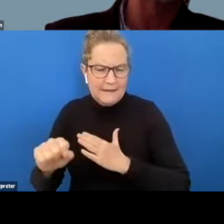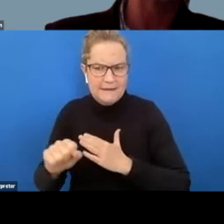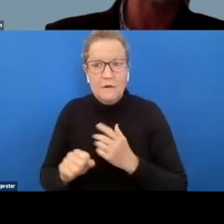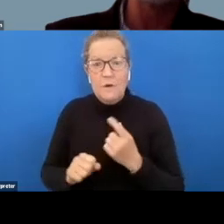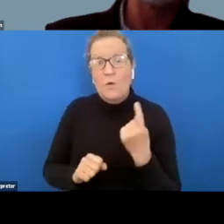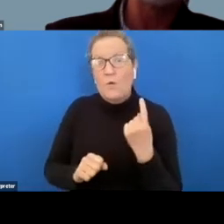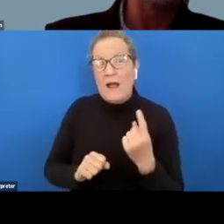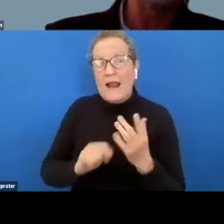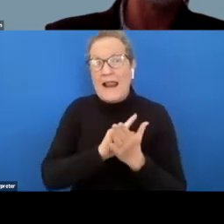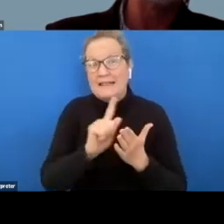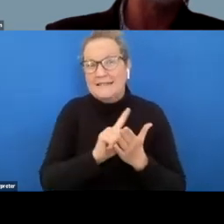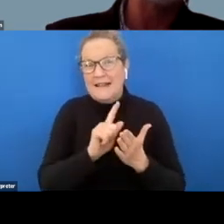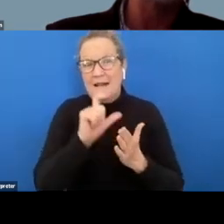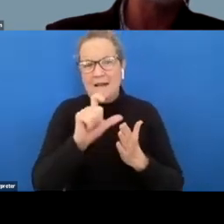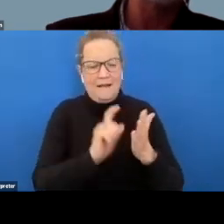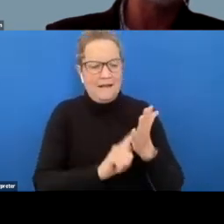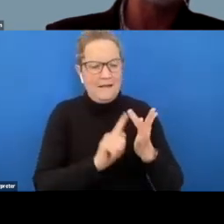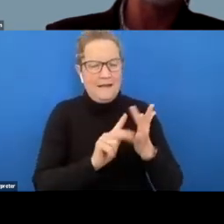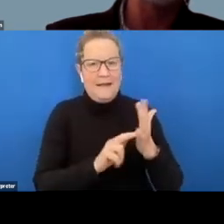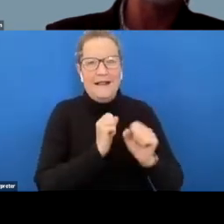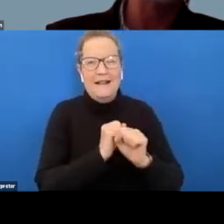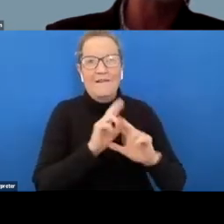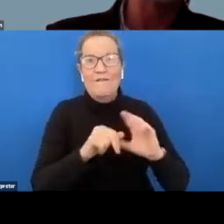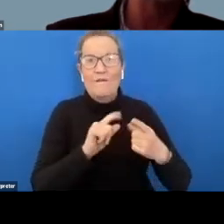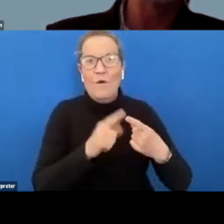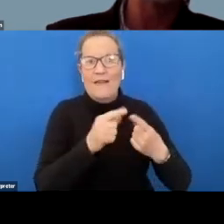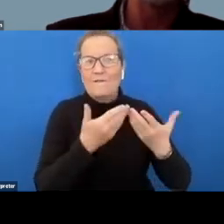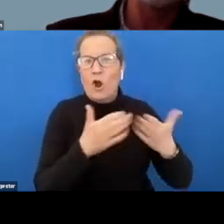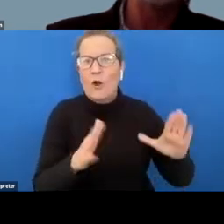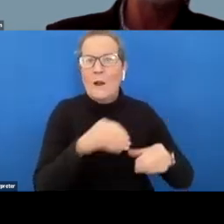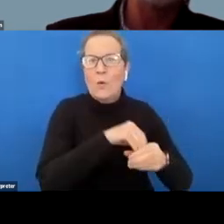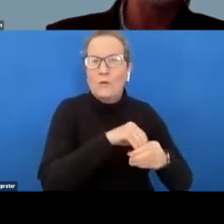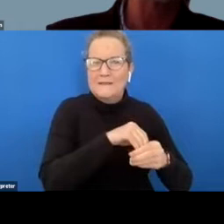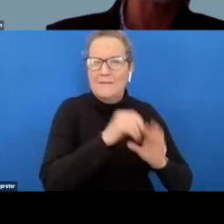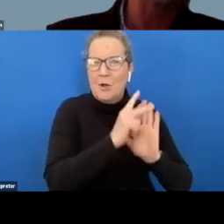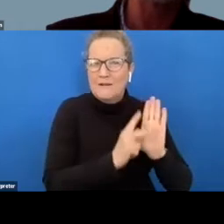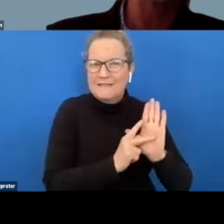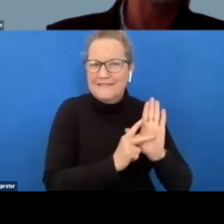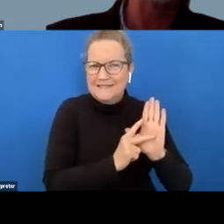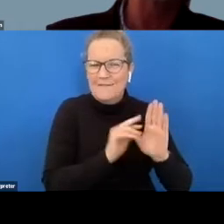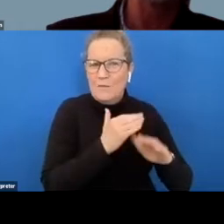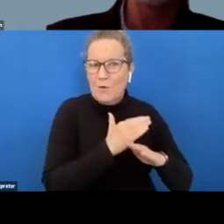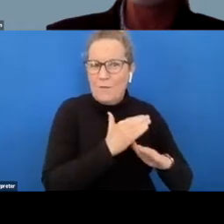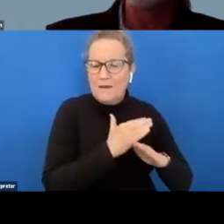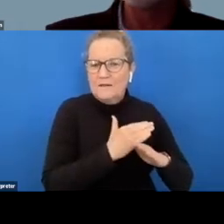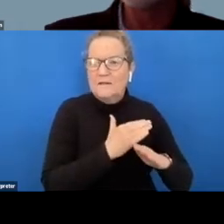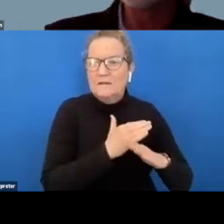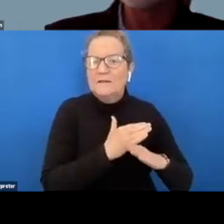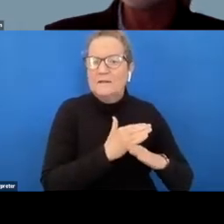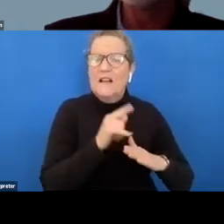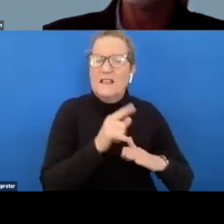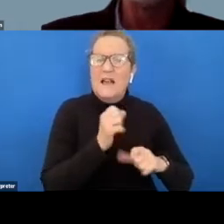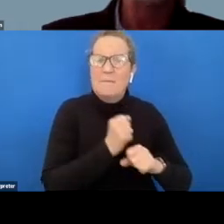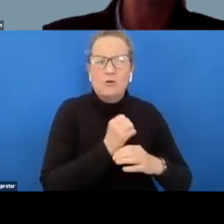joining us later this morning clean force who has an open and inclusive employment policy and actually goes out of their way to employ people with